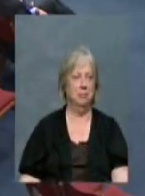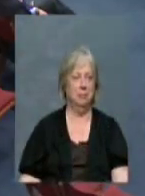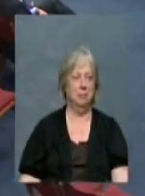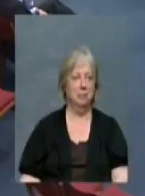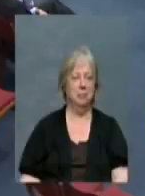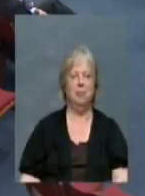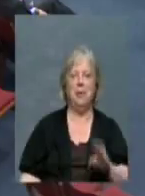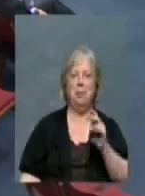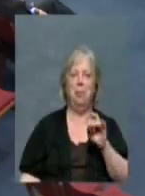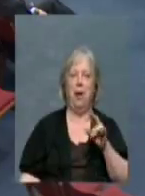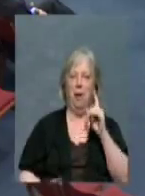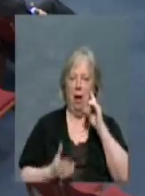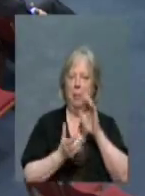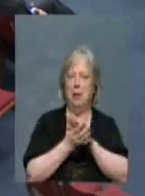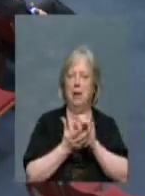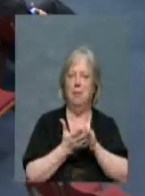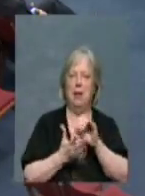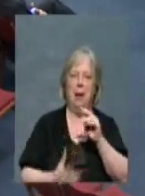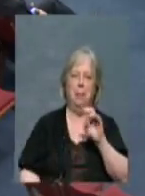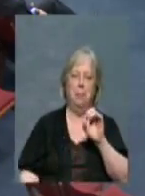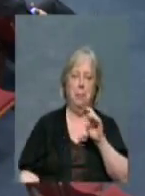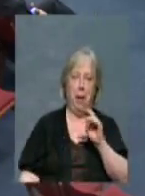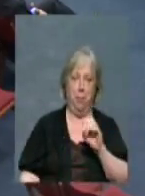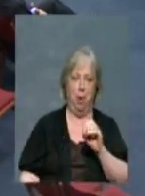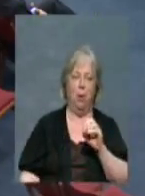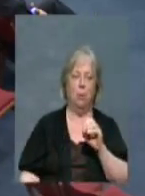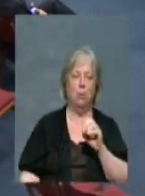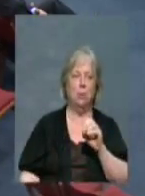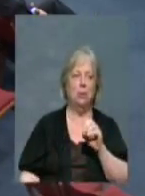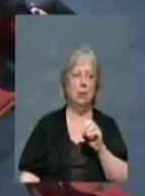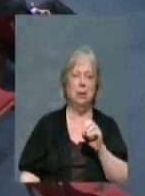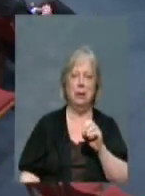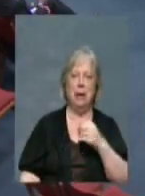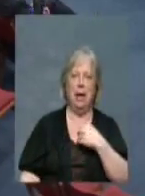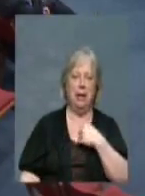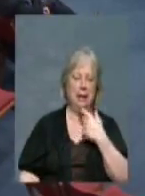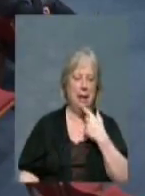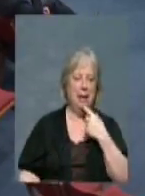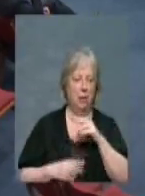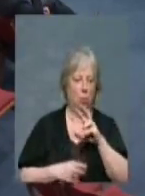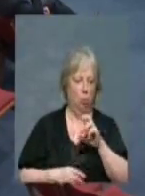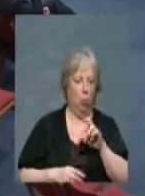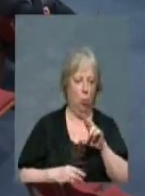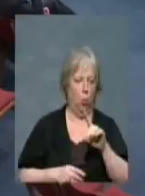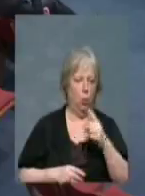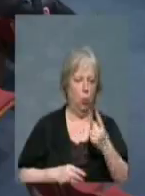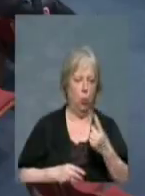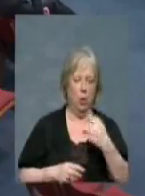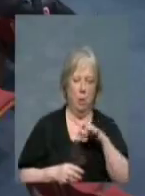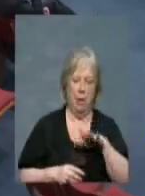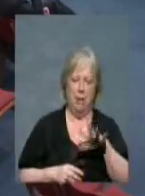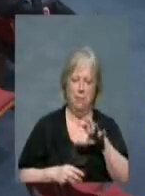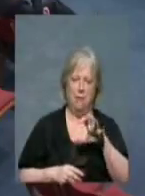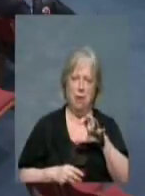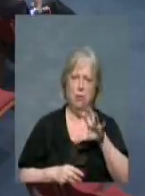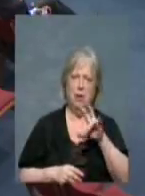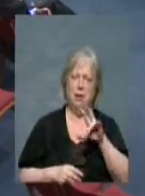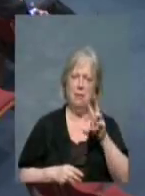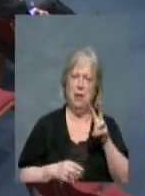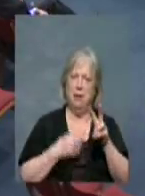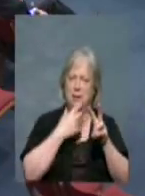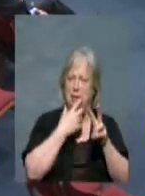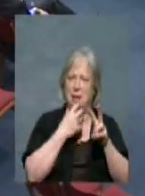Well, believe that memo that Bruce sent to us had, I think in Ward 1, it was something like 576